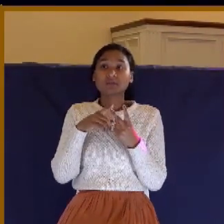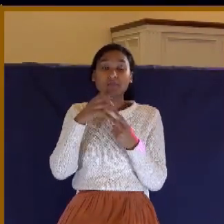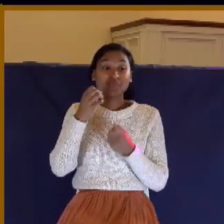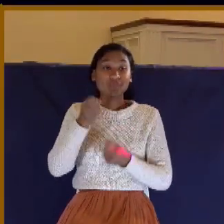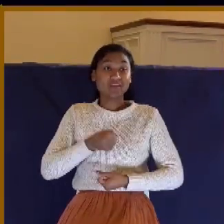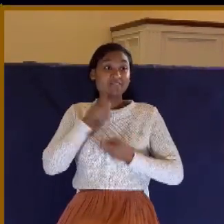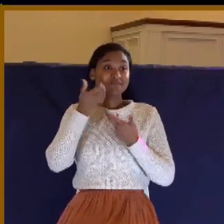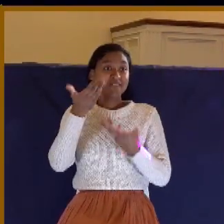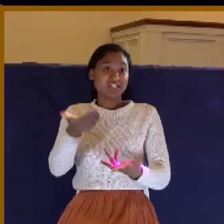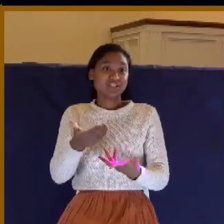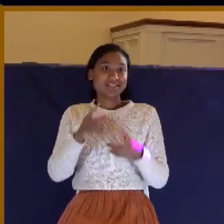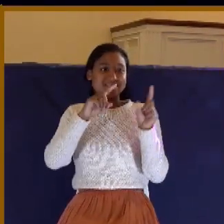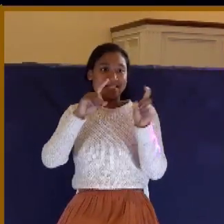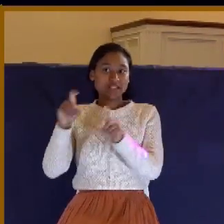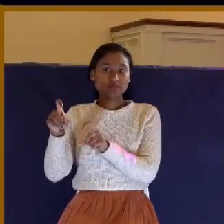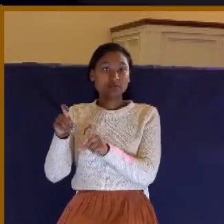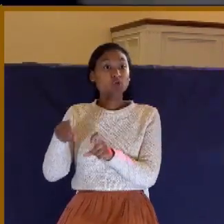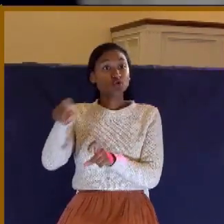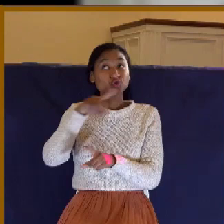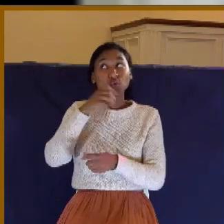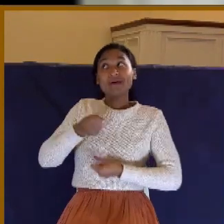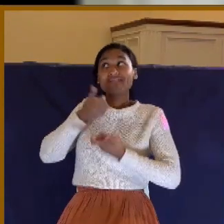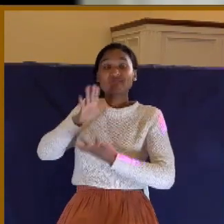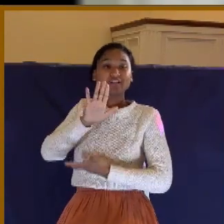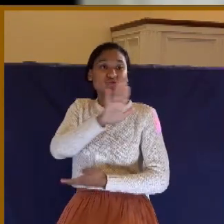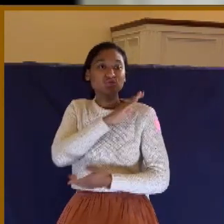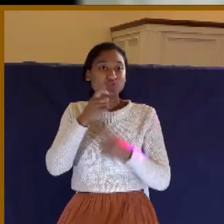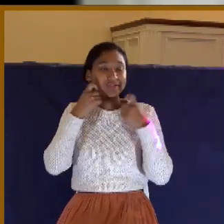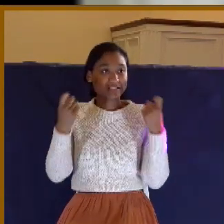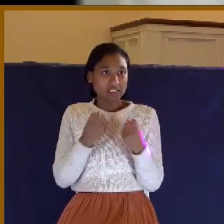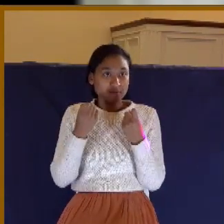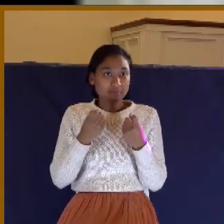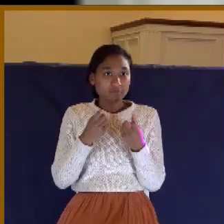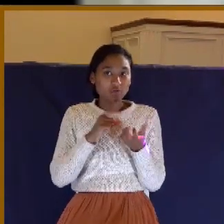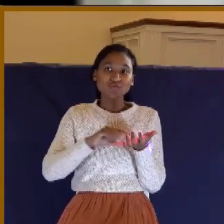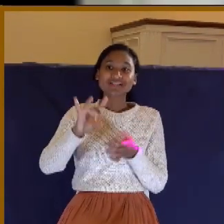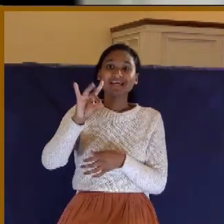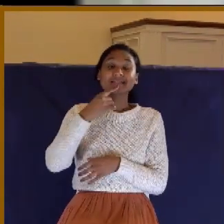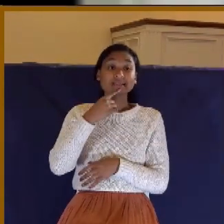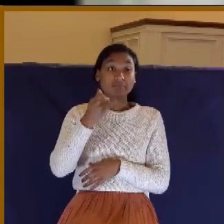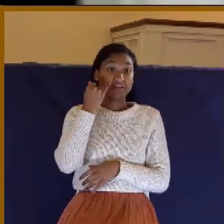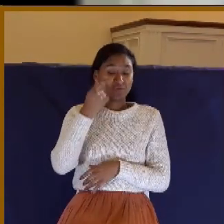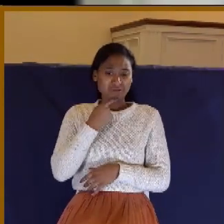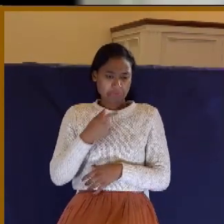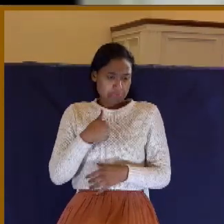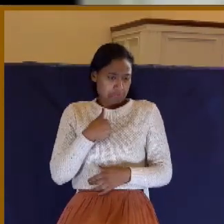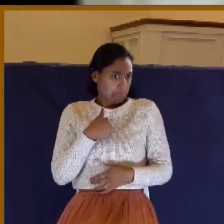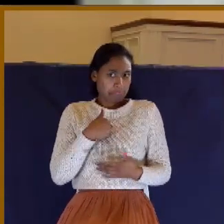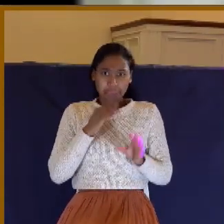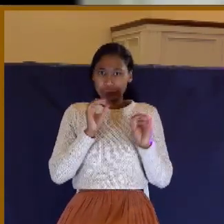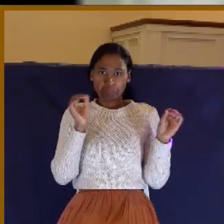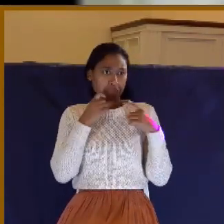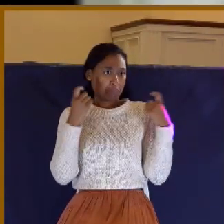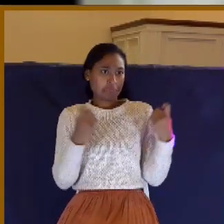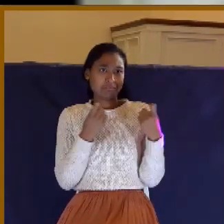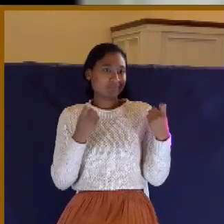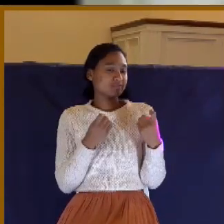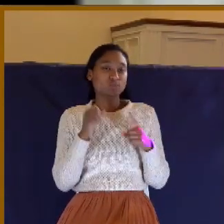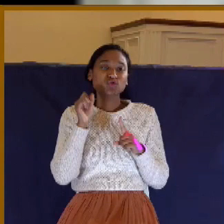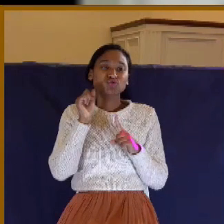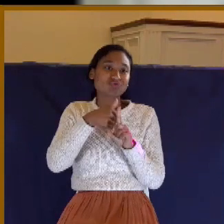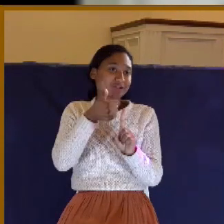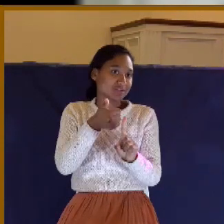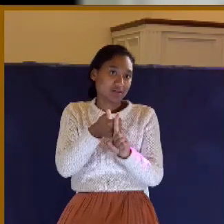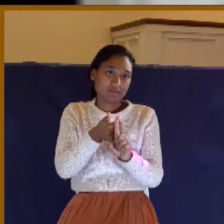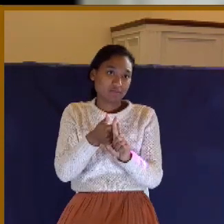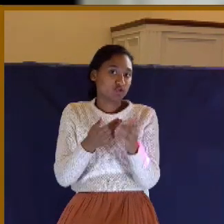confess your sins? Look down at verse number eight. If we say that we have no sin, we deceive ourselves and the truth is not in us. If we